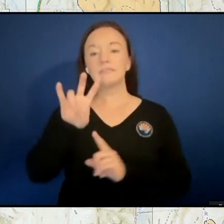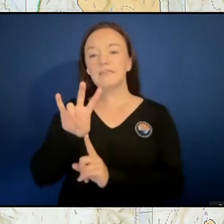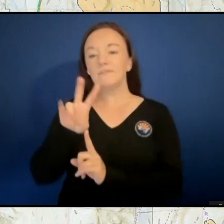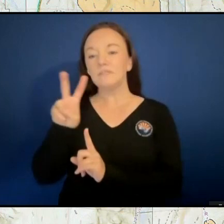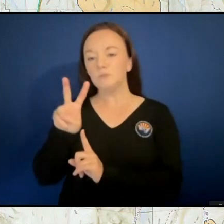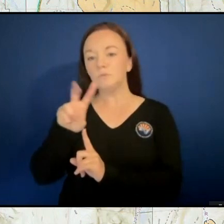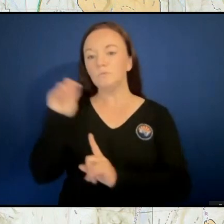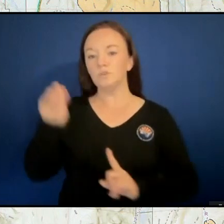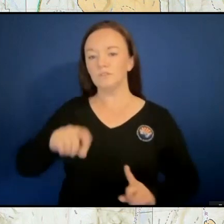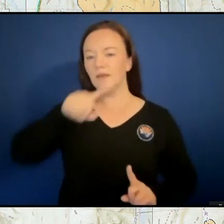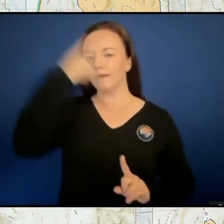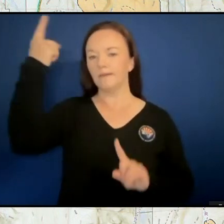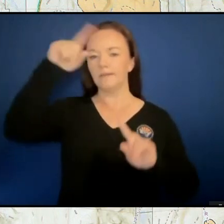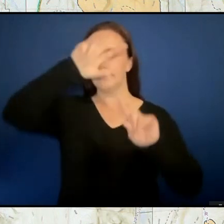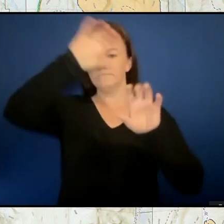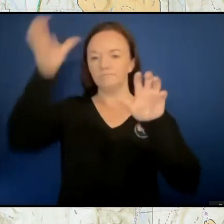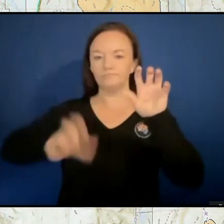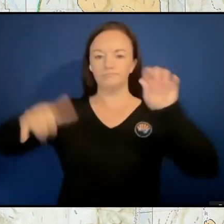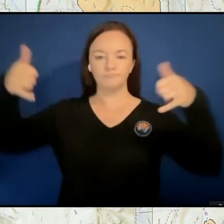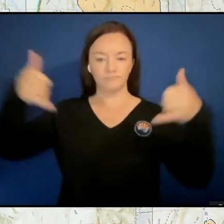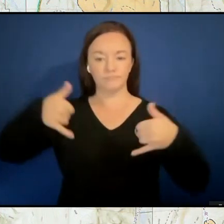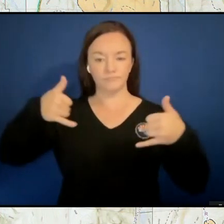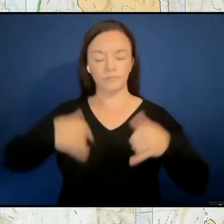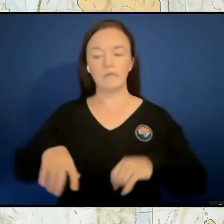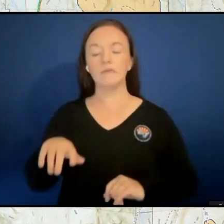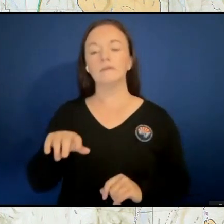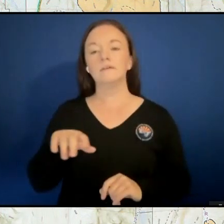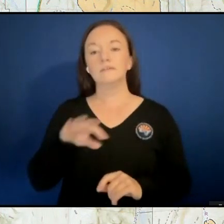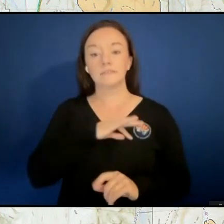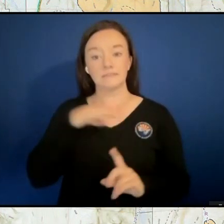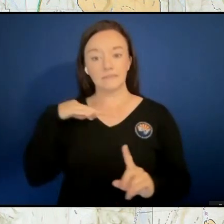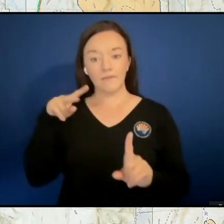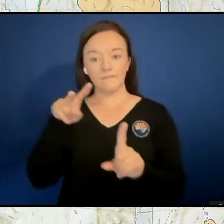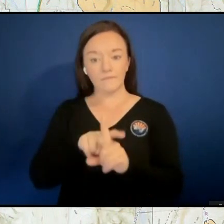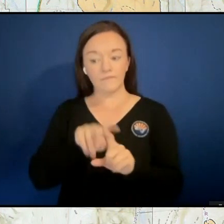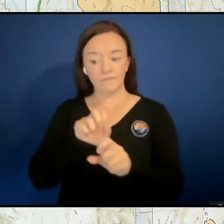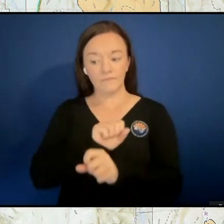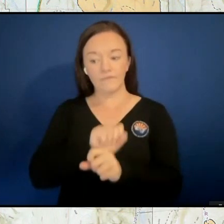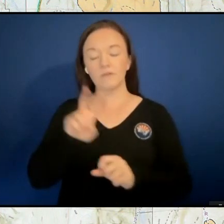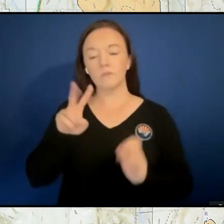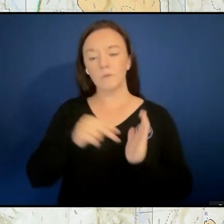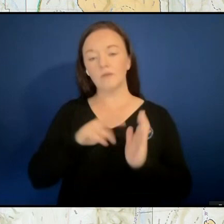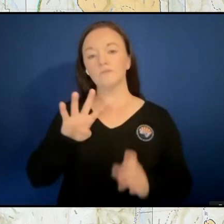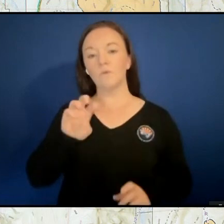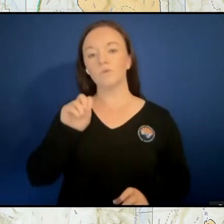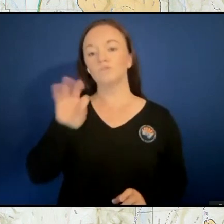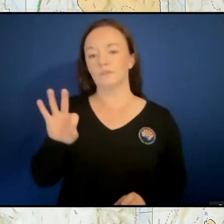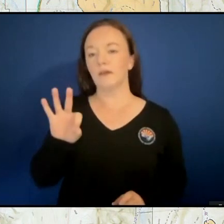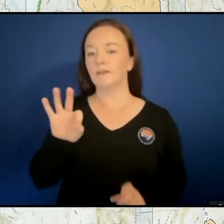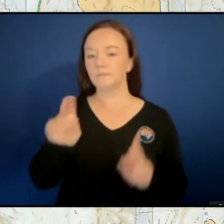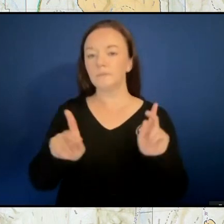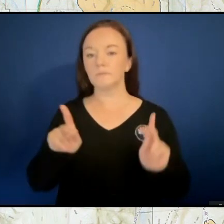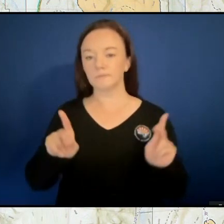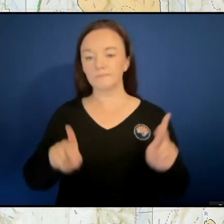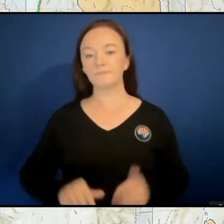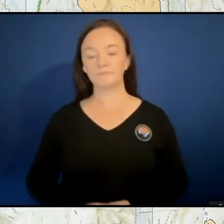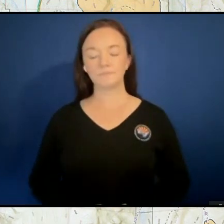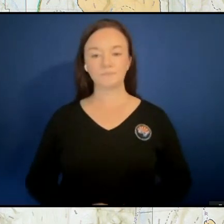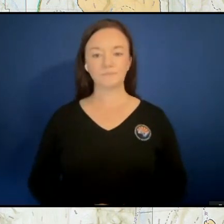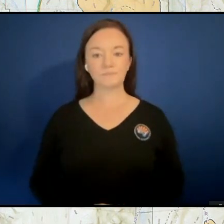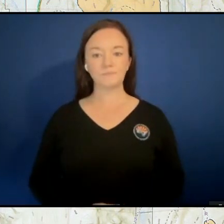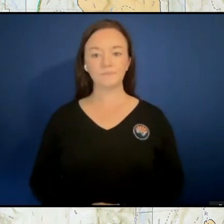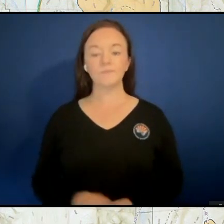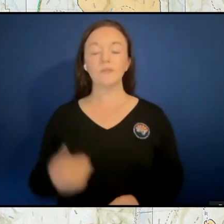contained, 2,409 personnel assigned to the incident. We did have two